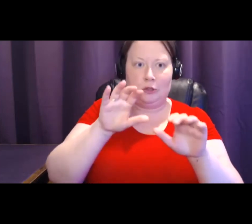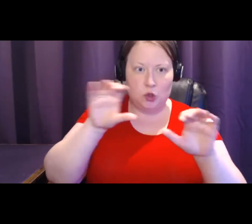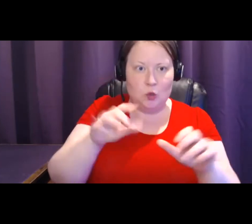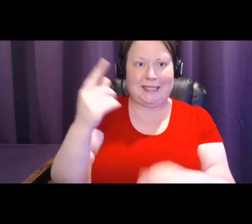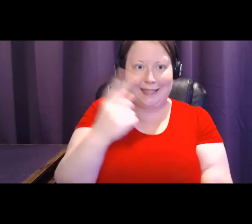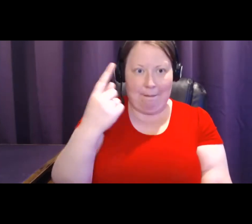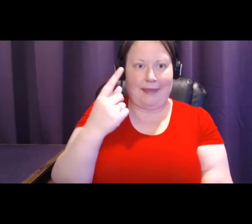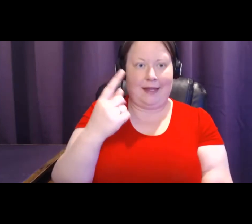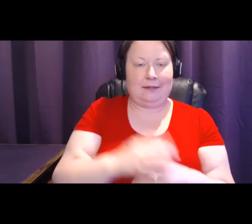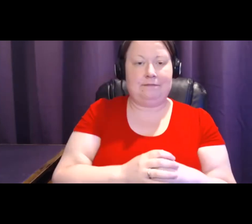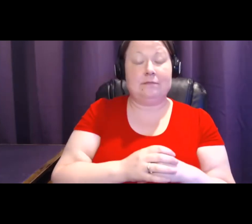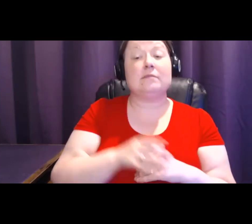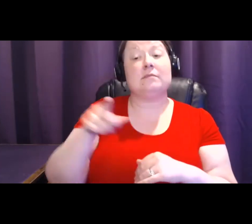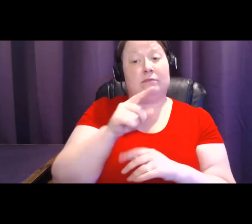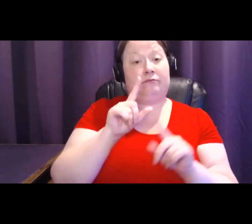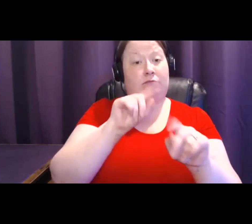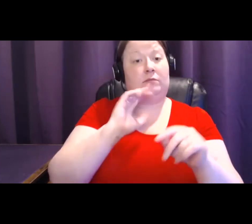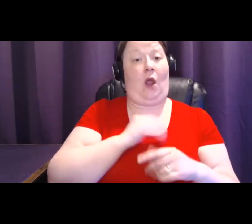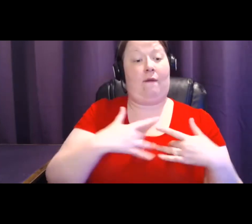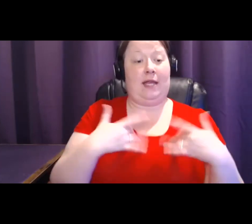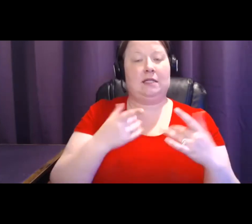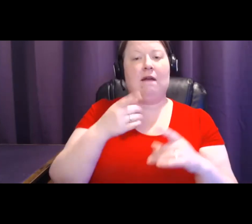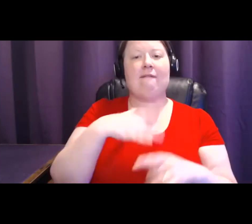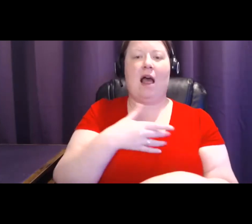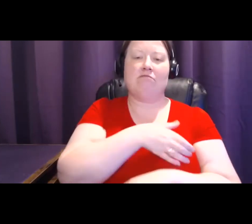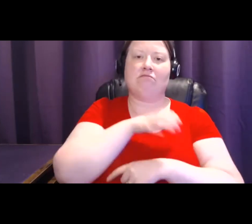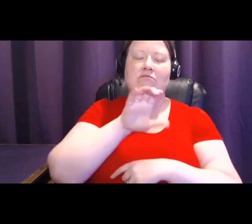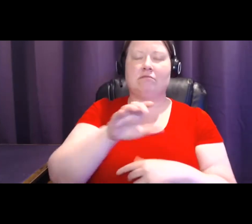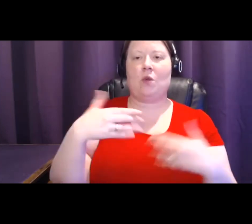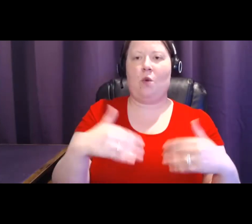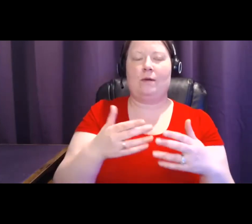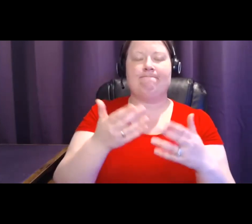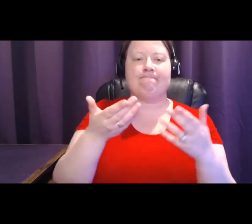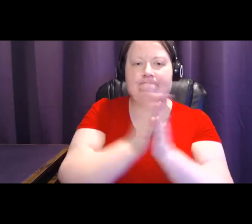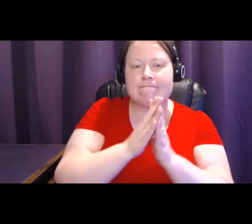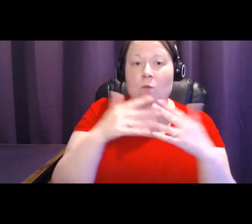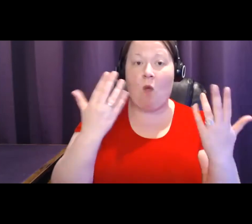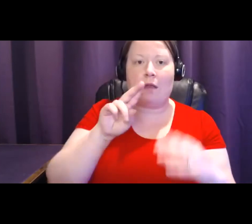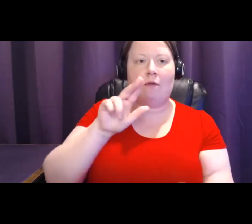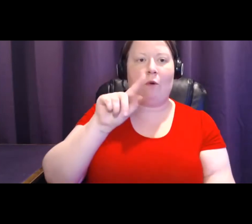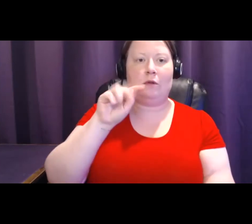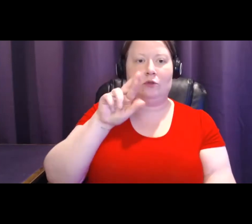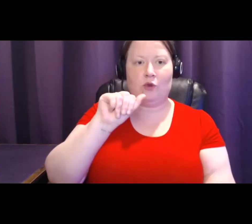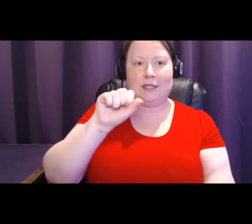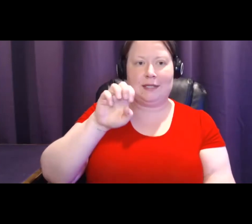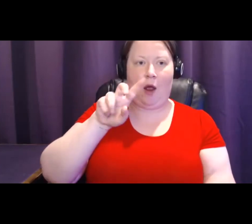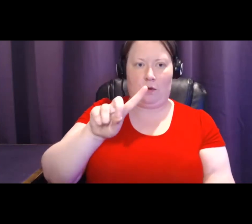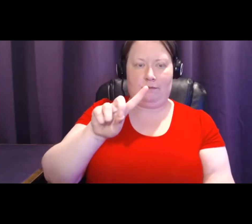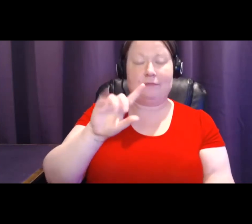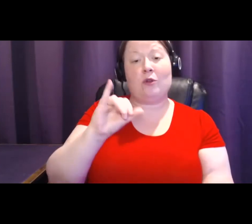our events, they were empowered to ask for an ultrasound. And to Oprah Winfrey's point,